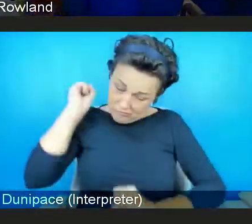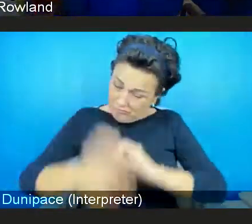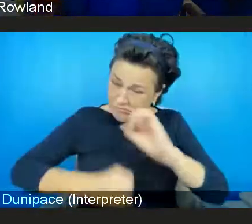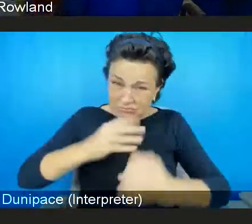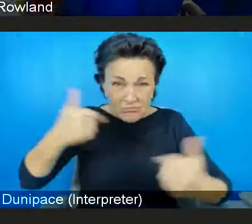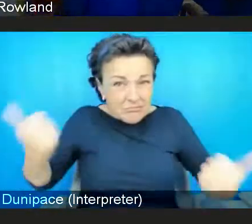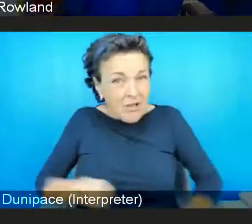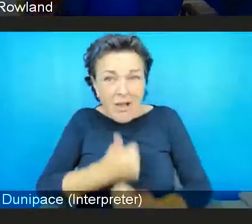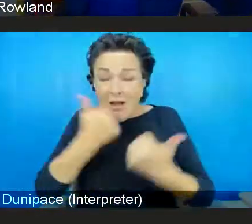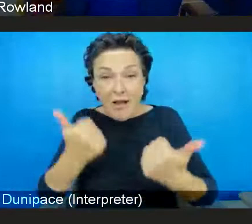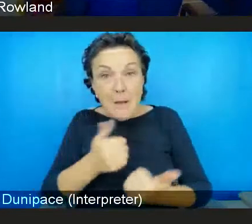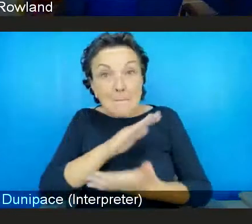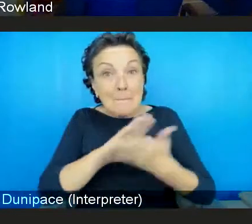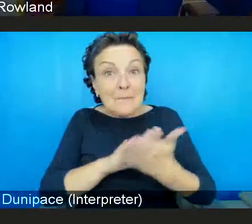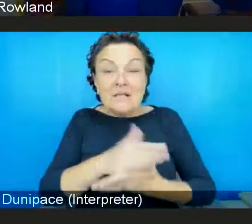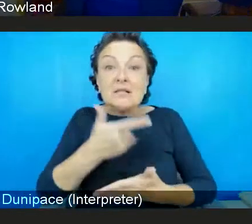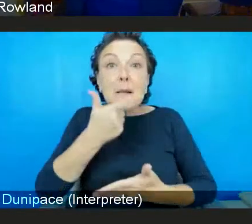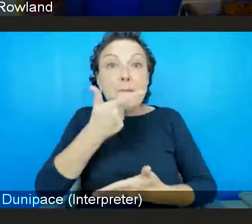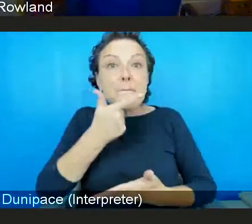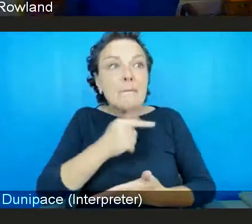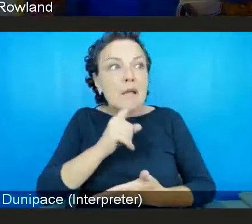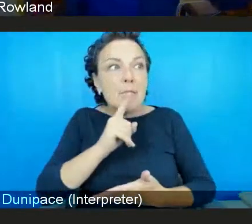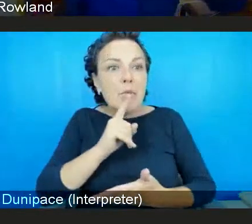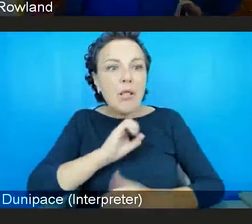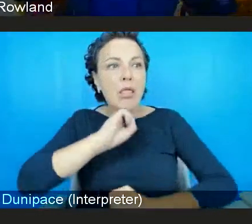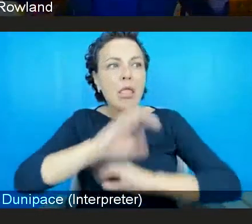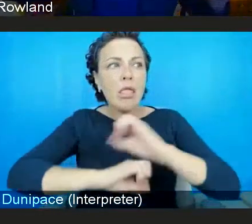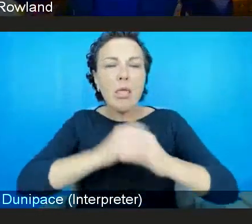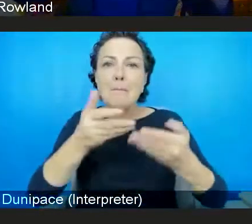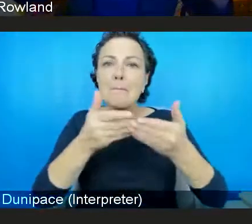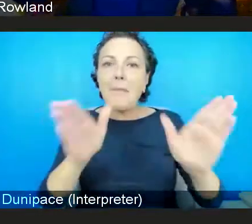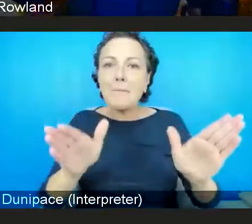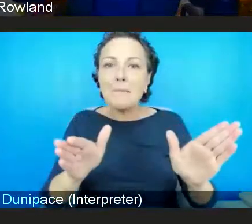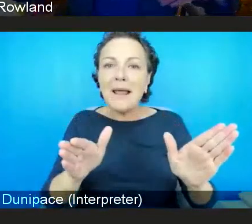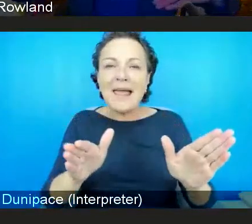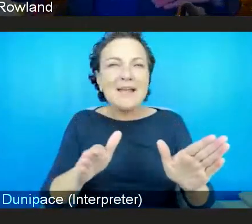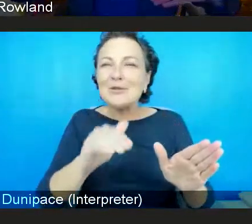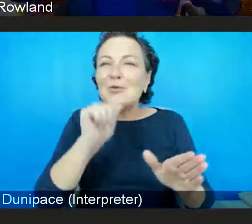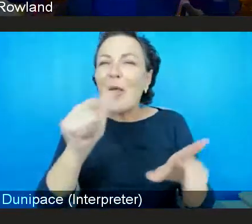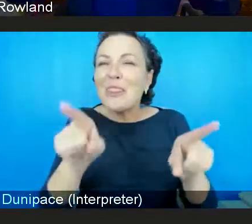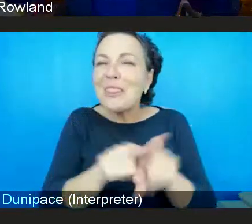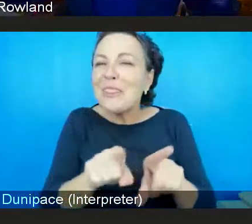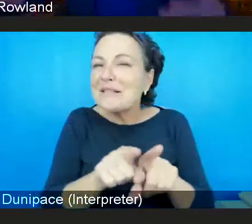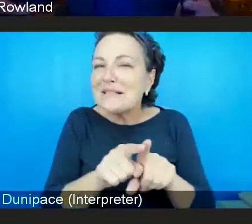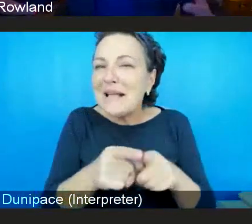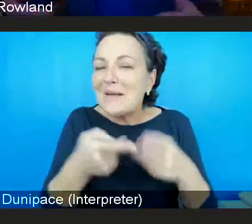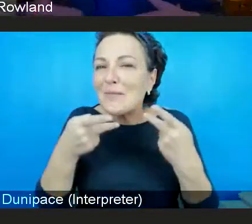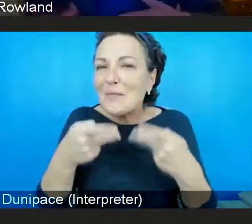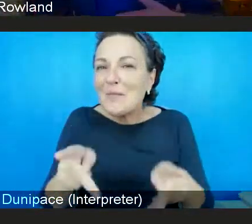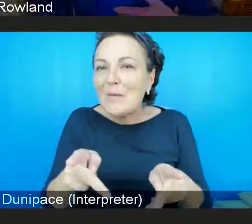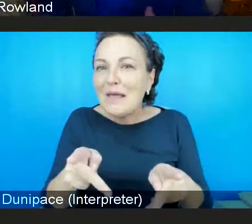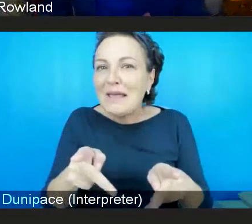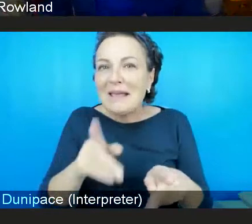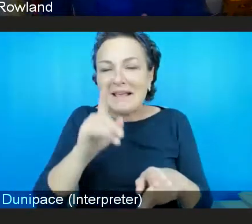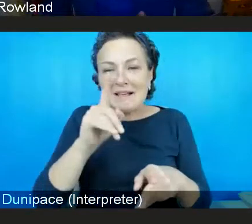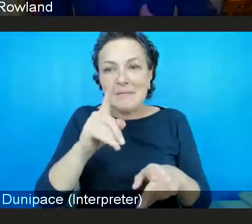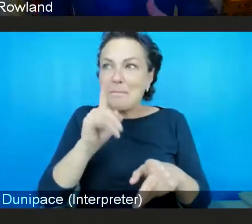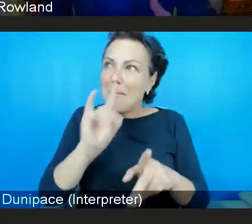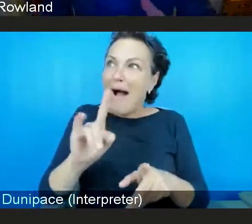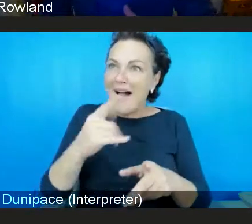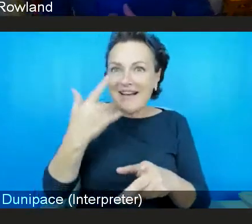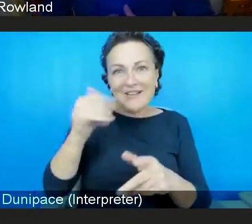in the public domain is contributing in a slightly more diluted way, that same permission to